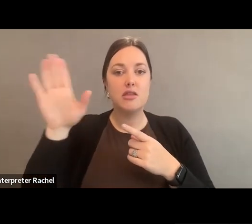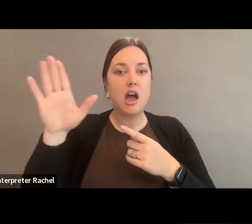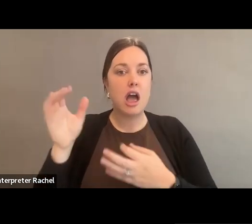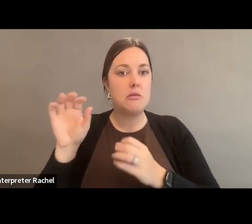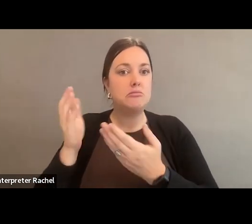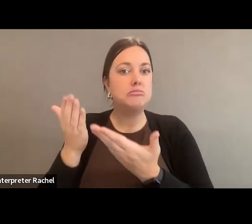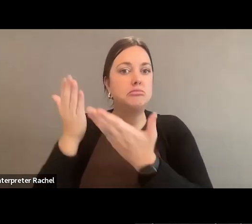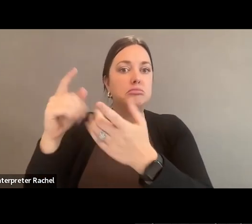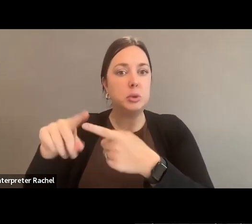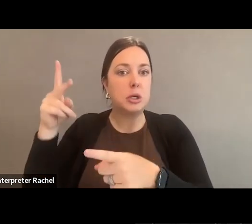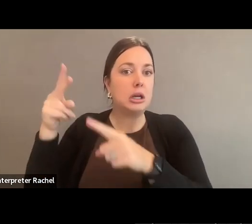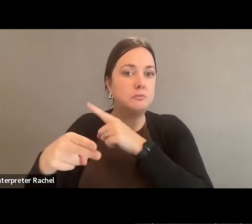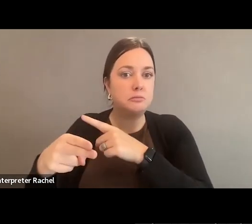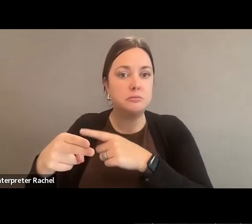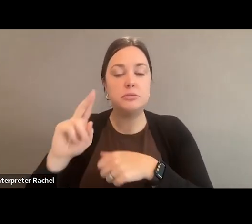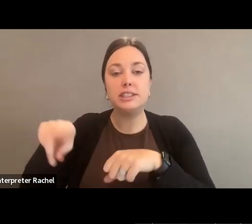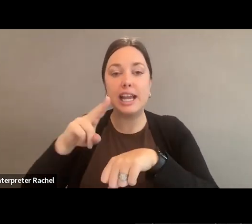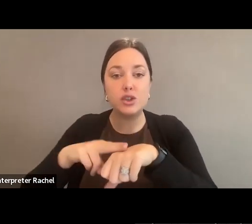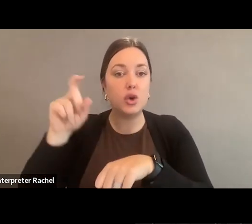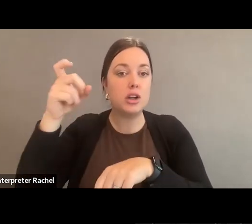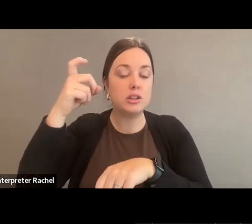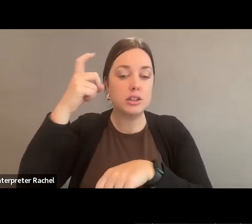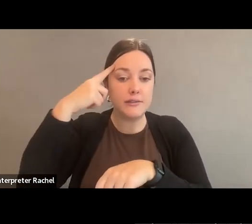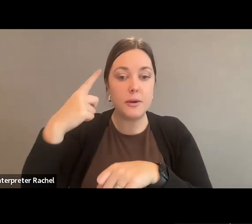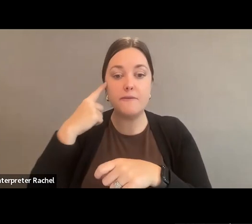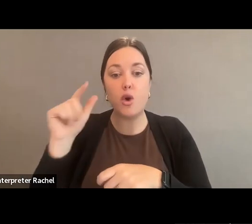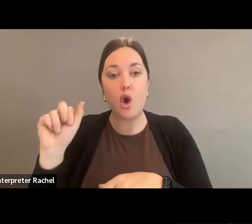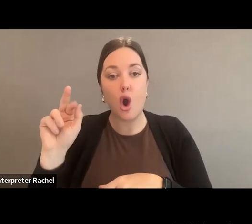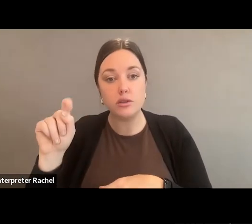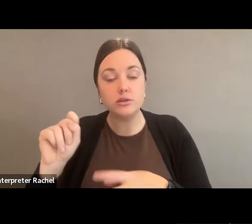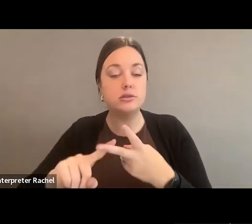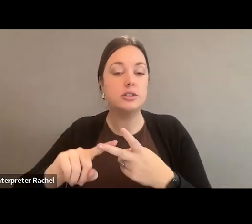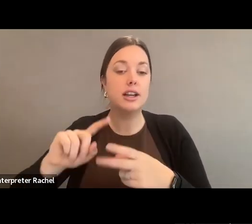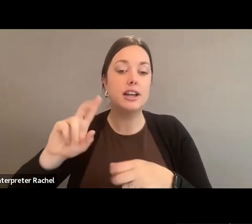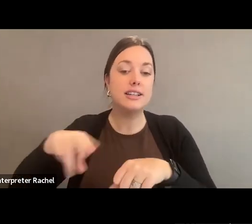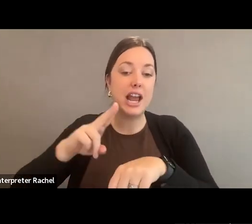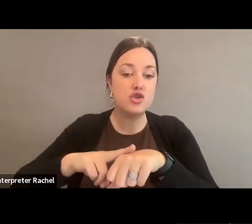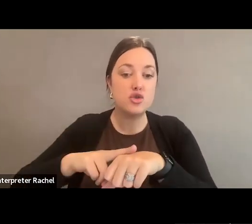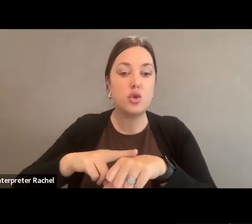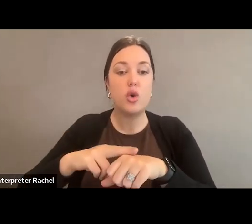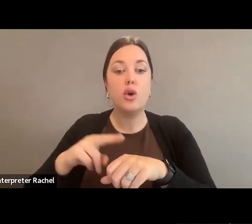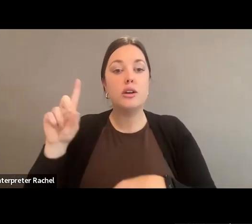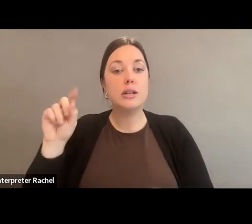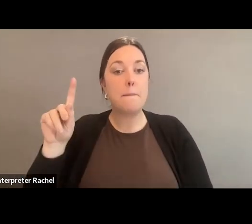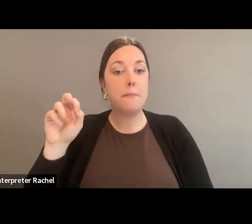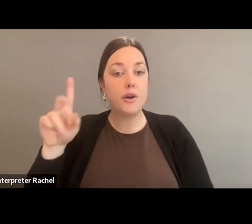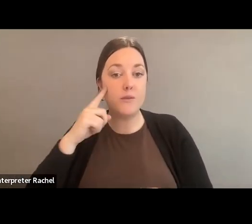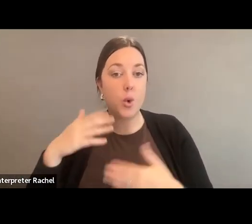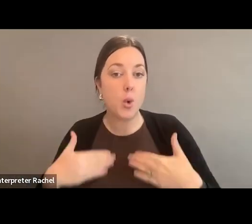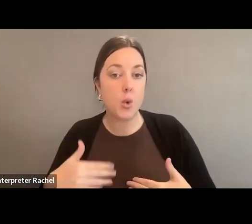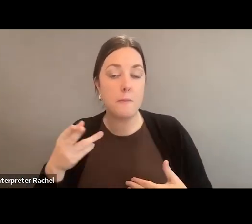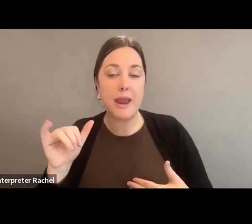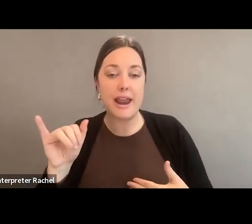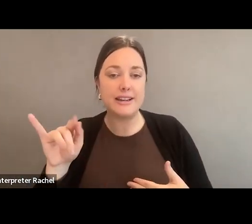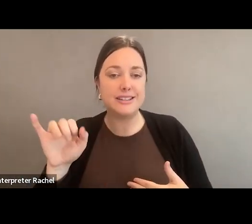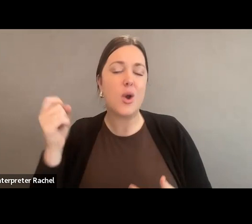example, the National Endowment for the Arts and the National Endowment for the Humanities. We've always been able to have bipartisan support. I know that